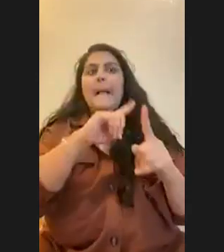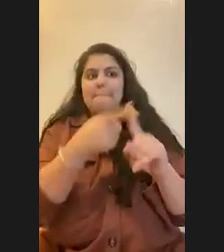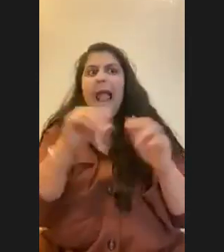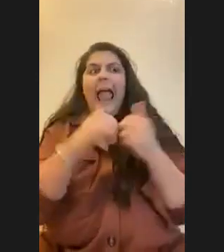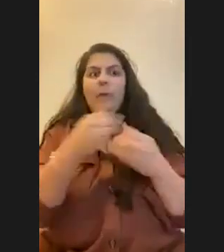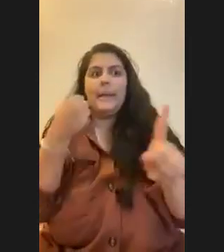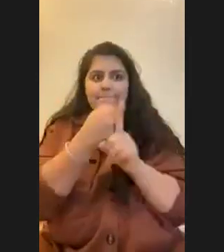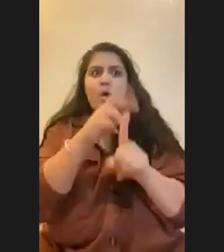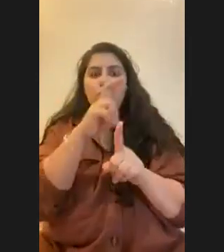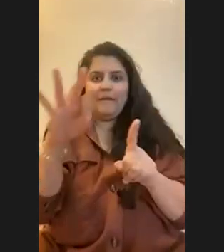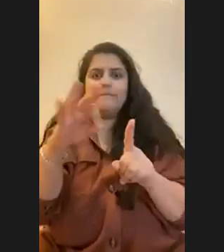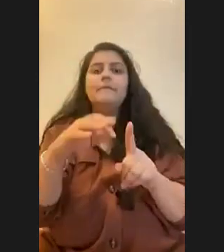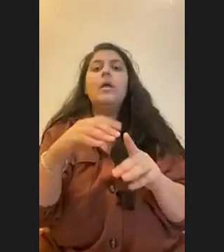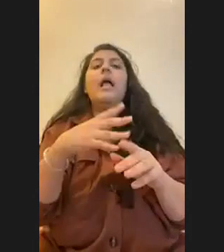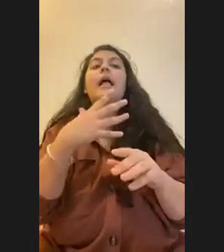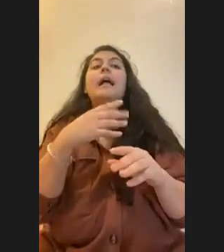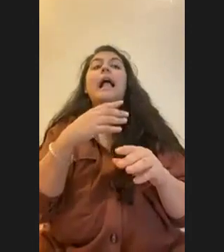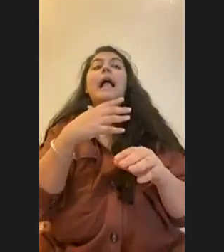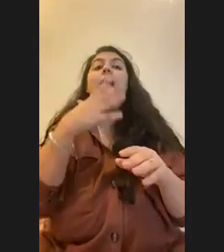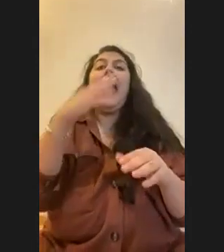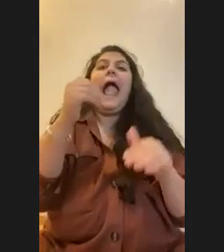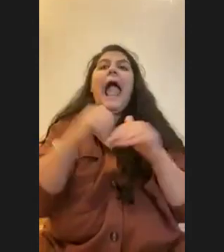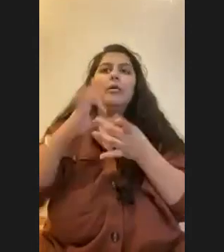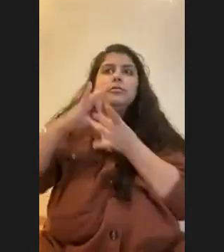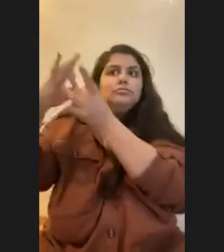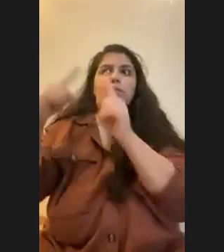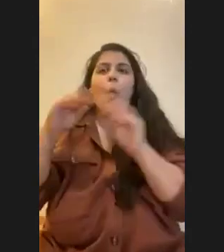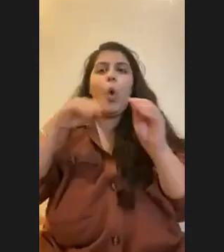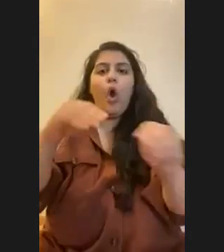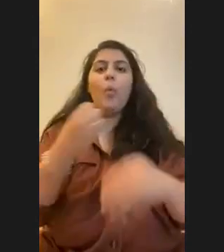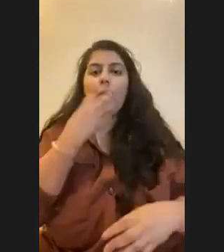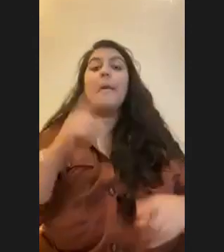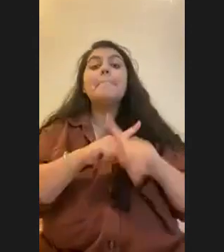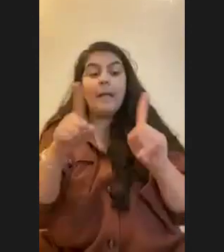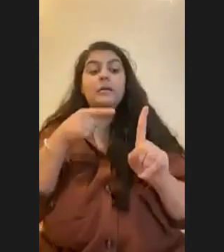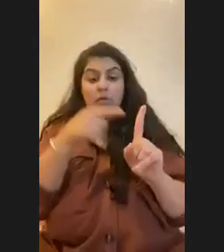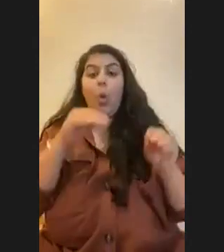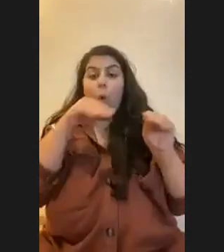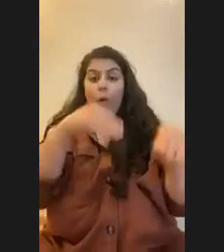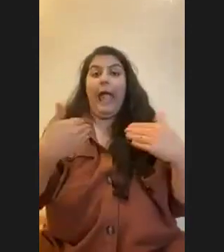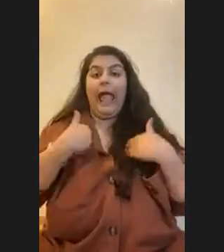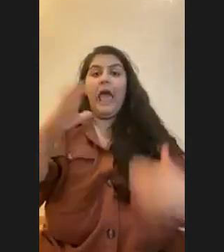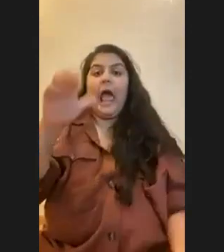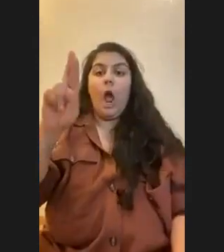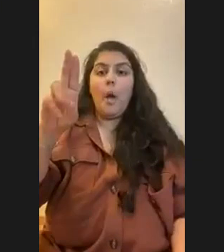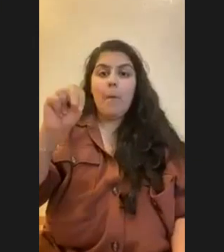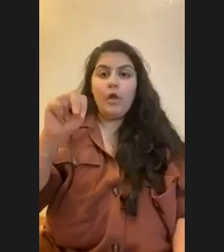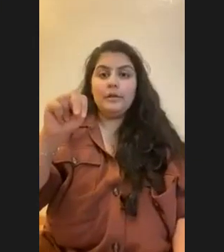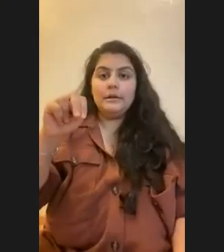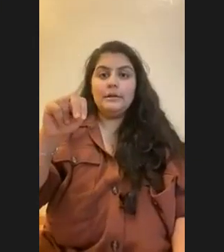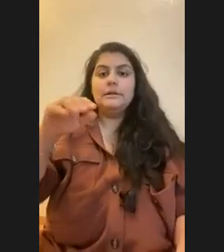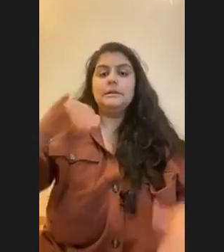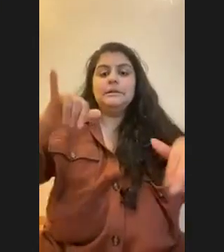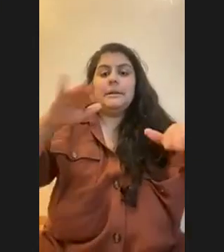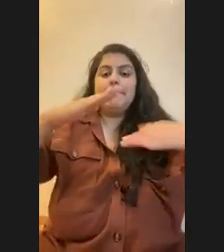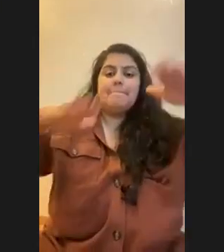synergy with ocean warming. So essentially the ocean has a carbonate equilibrium system with their pH. And so it rests